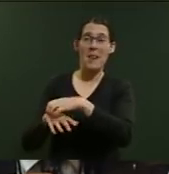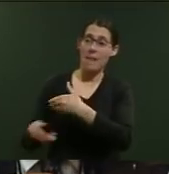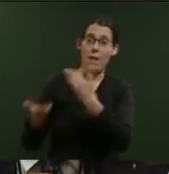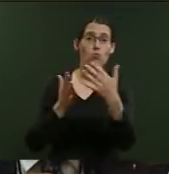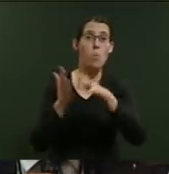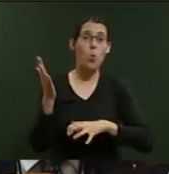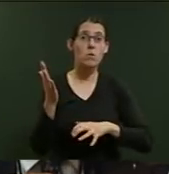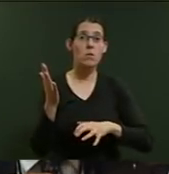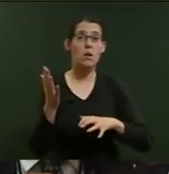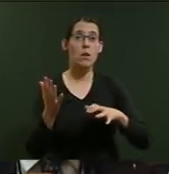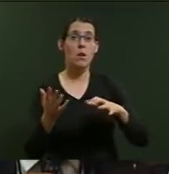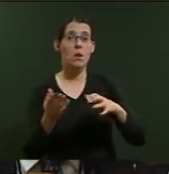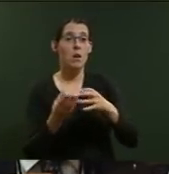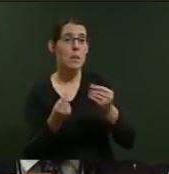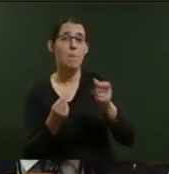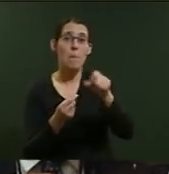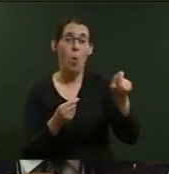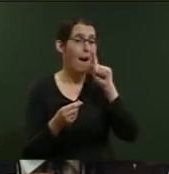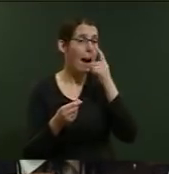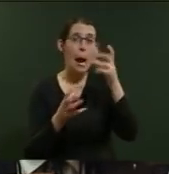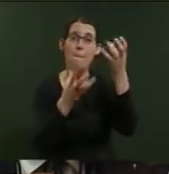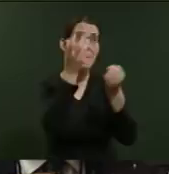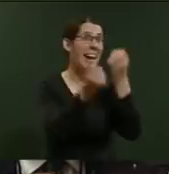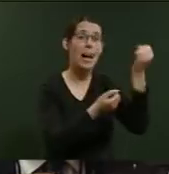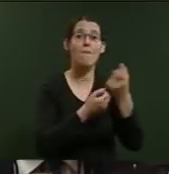hands are too big, as was said by a former National Party Minister.